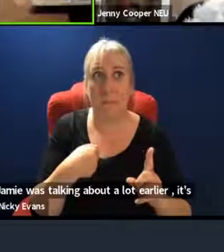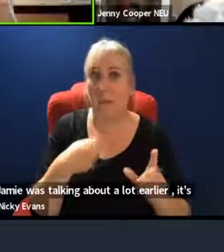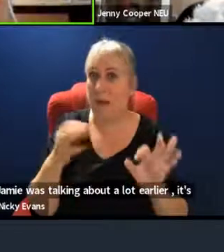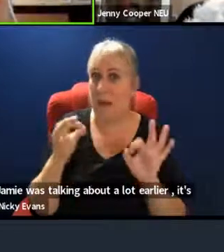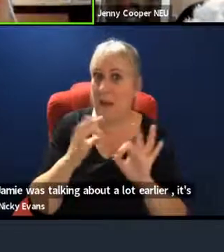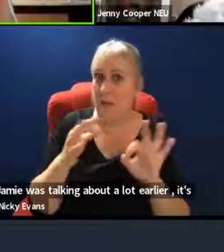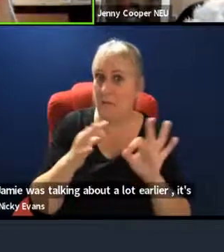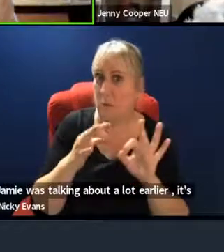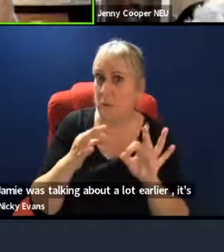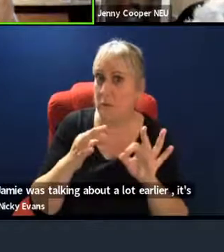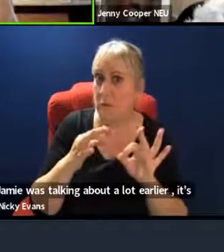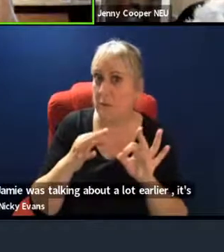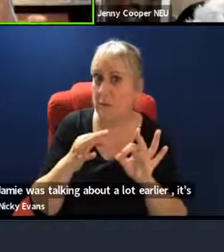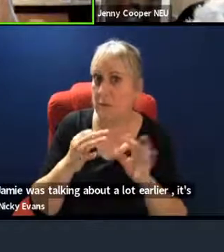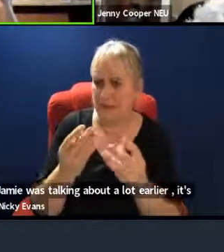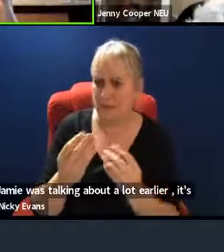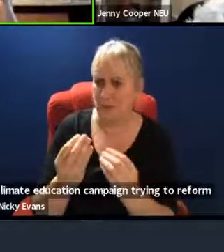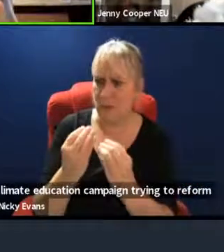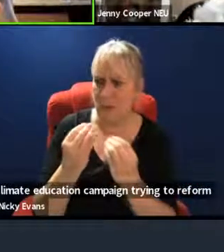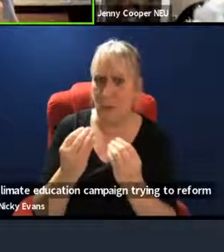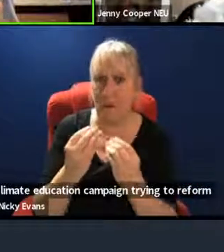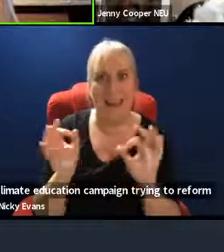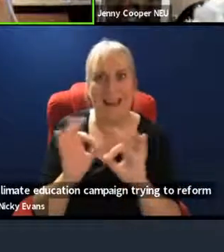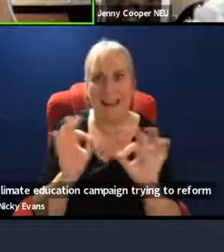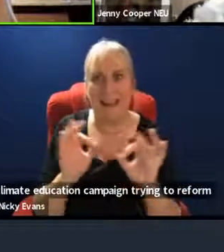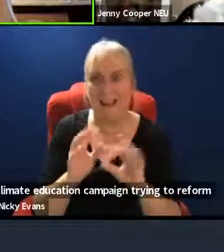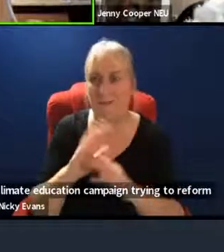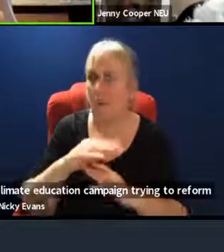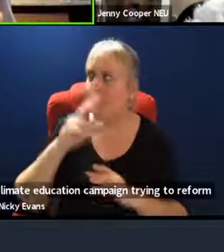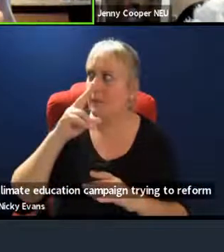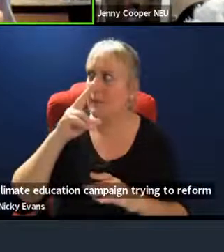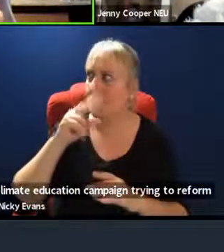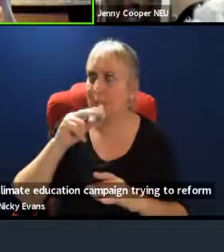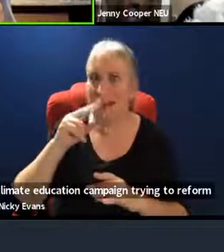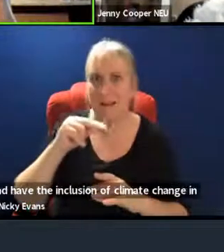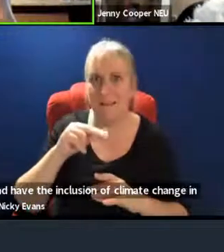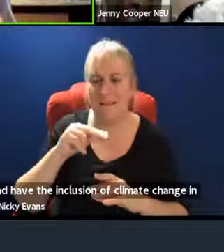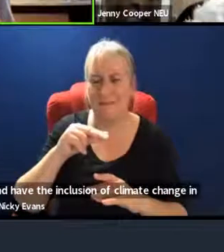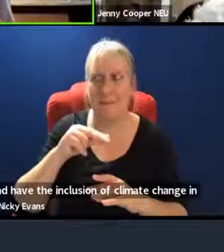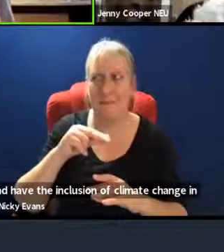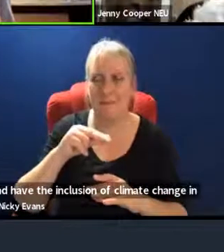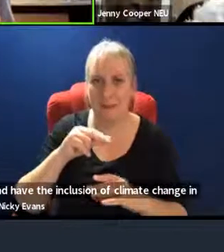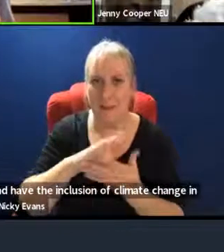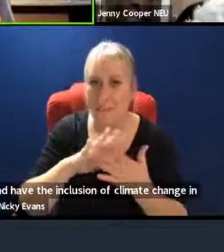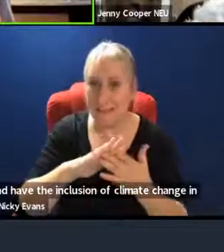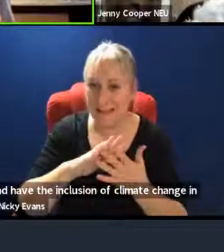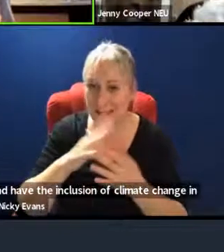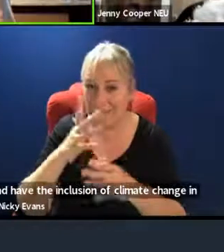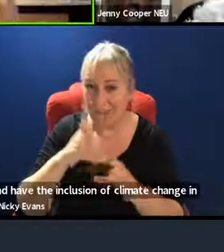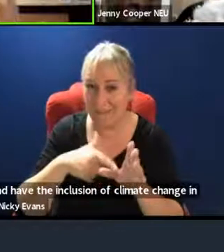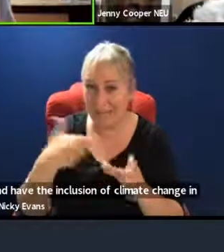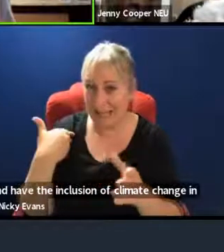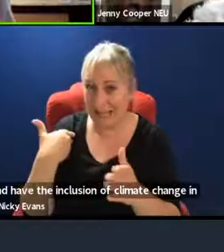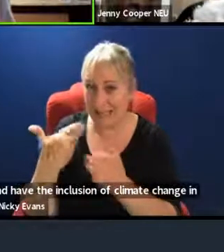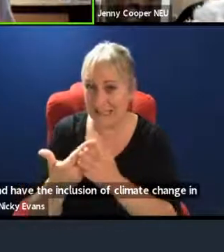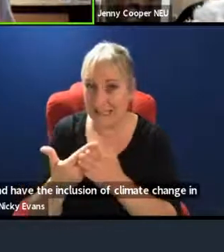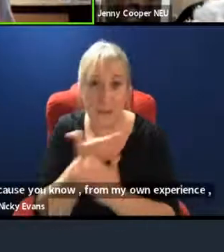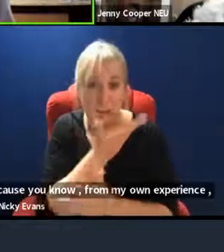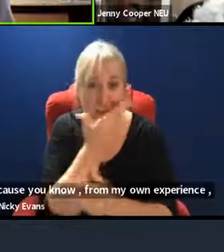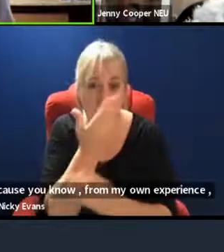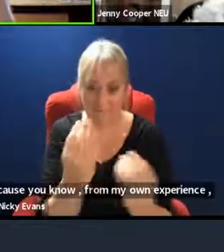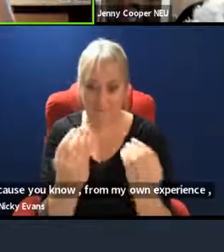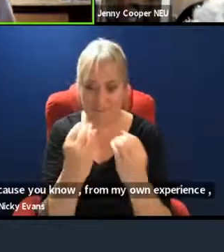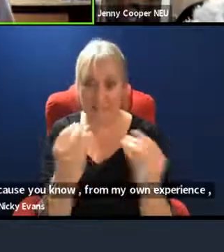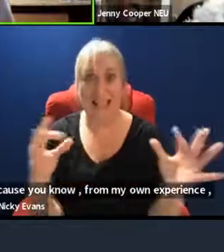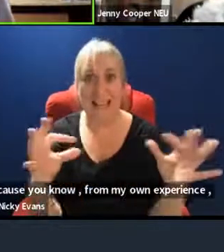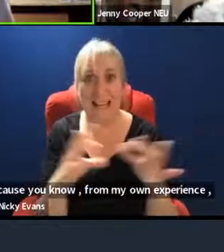12. That is ridiculous. That is five years since I've done anything about climate change in the